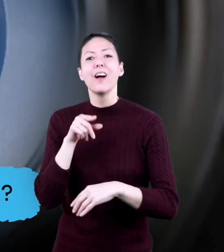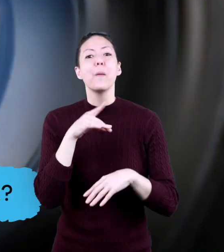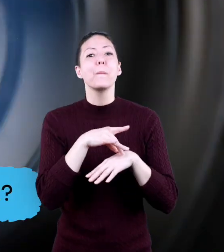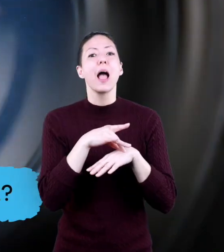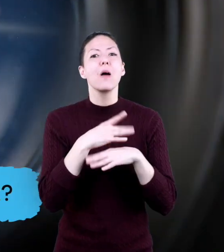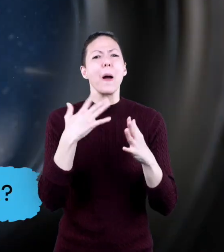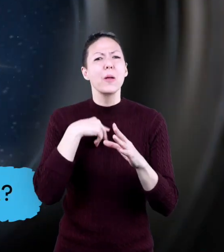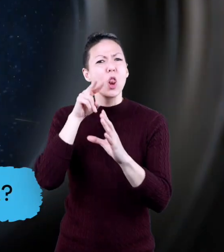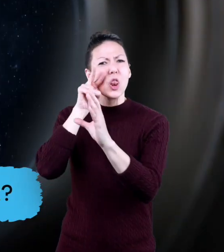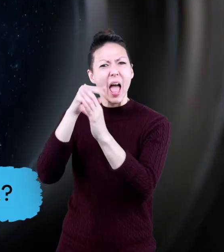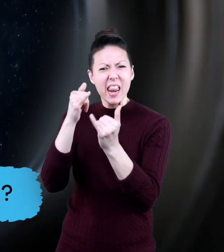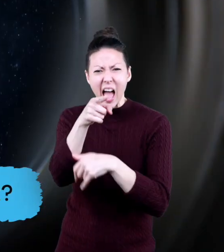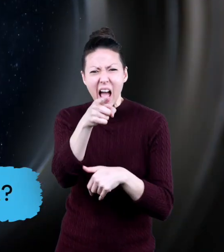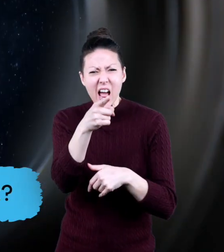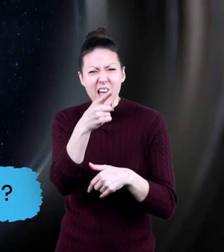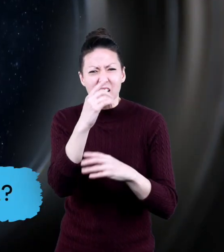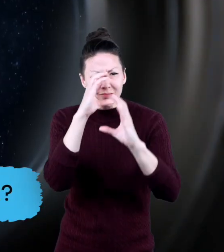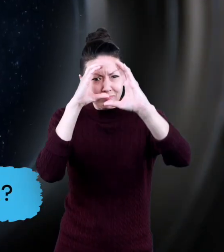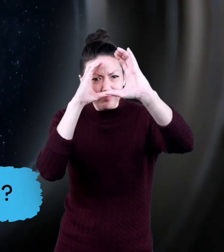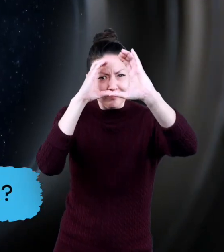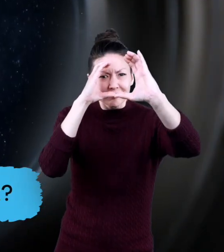What planet am I looking at?